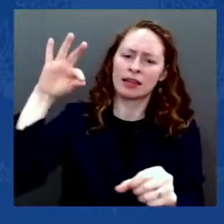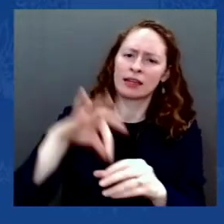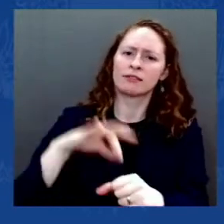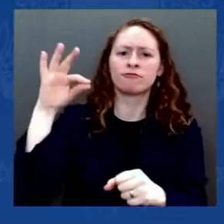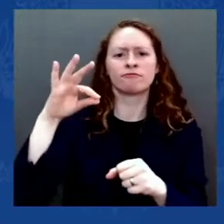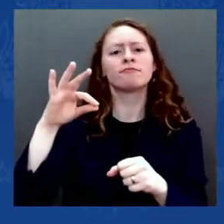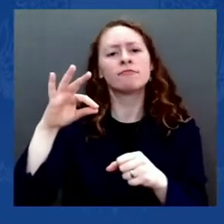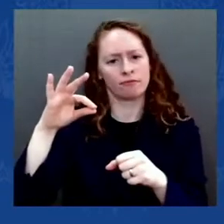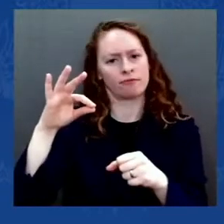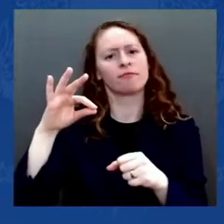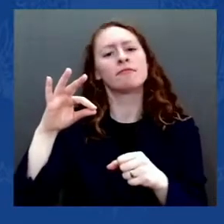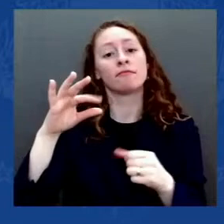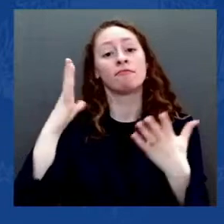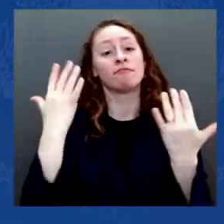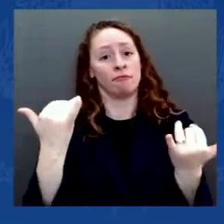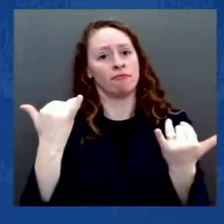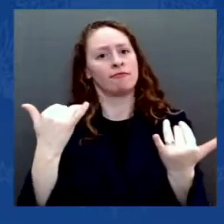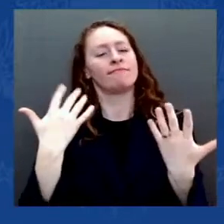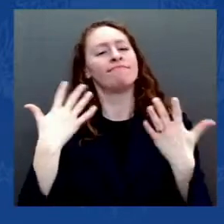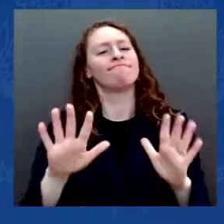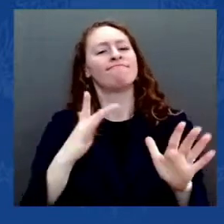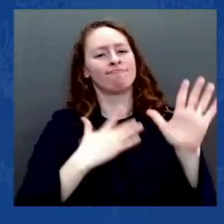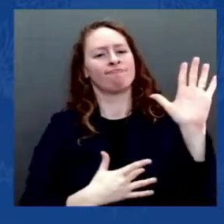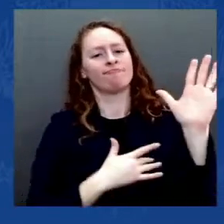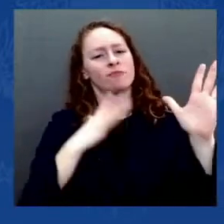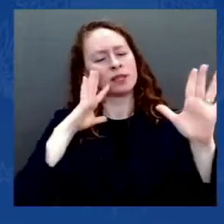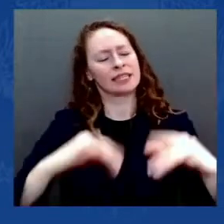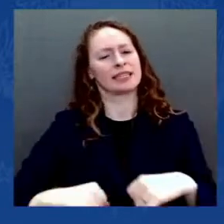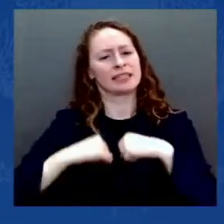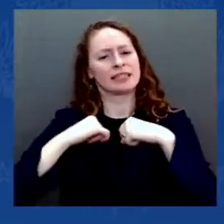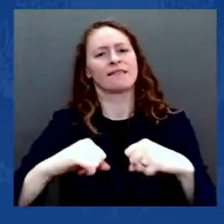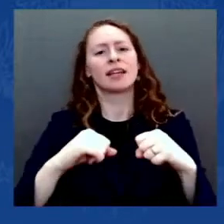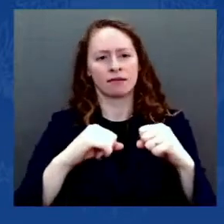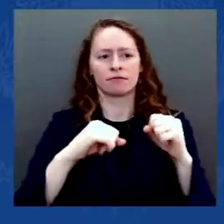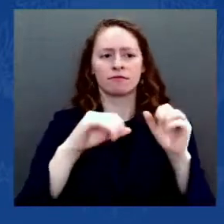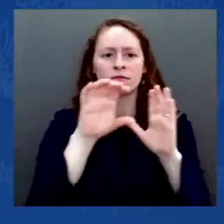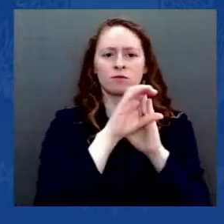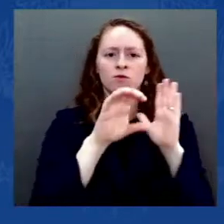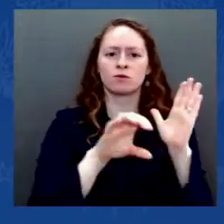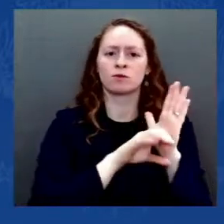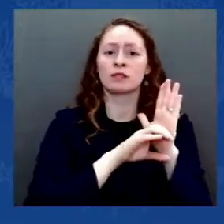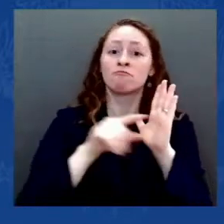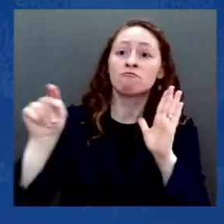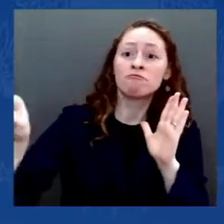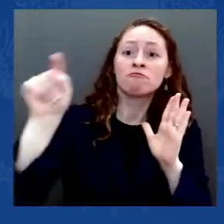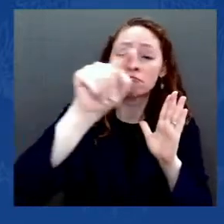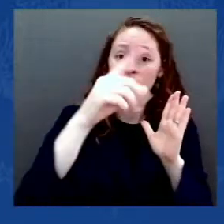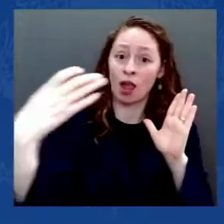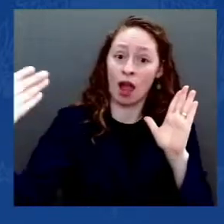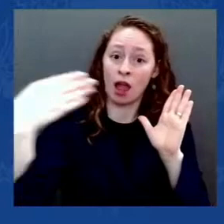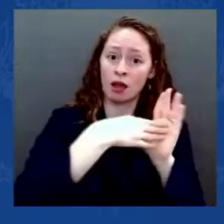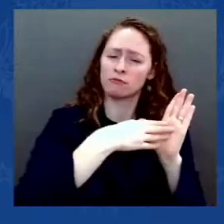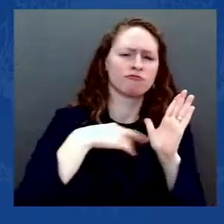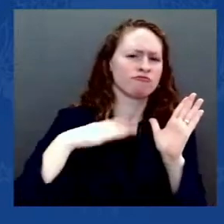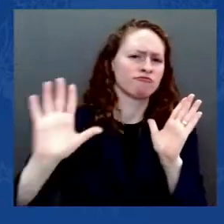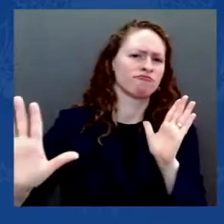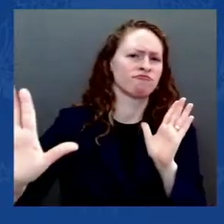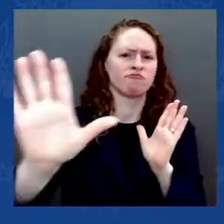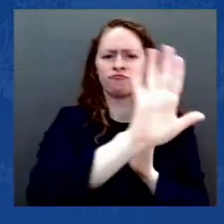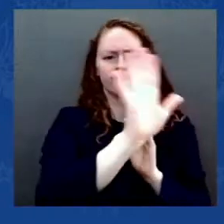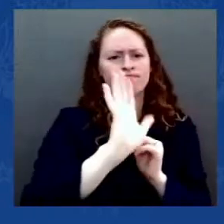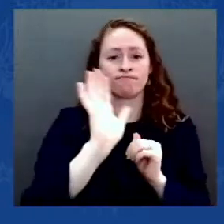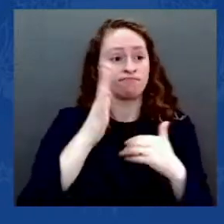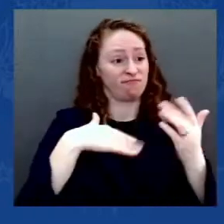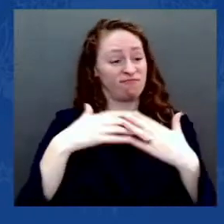Look, folks, now it's up to all of us to we, the people, to